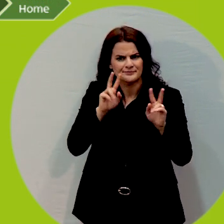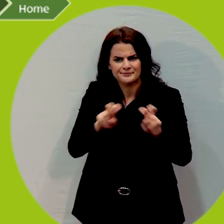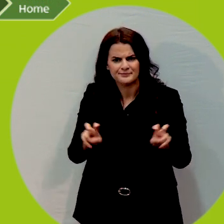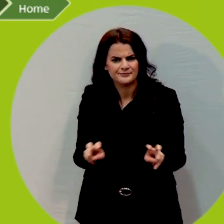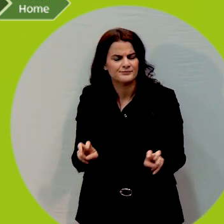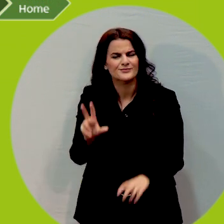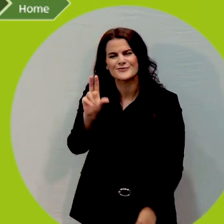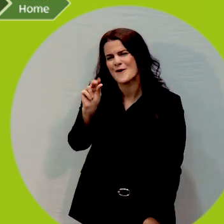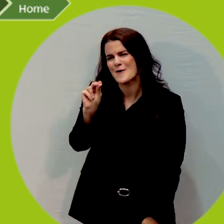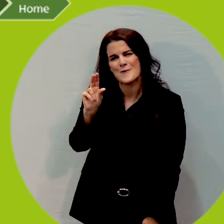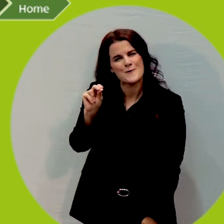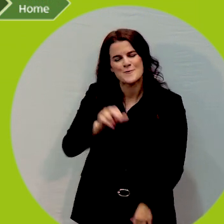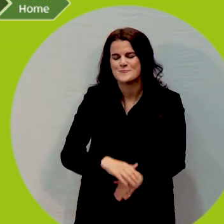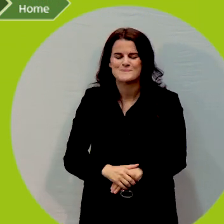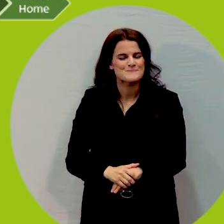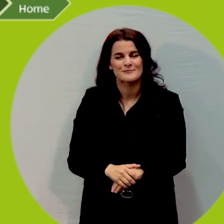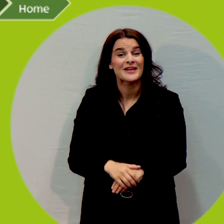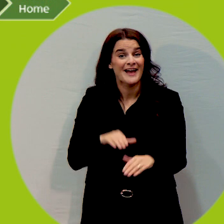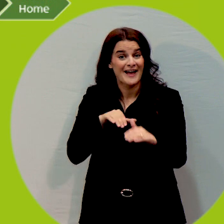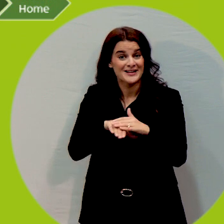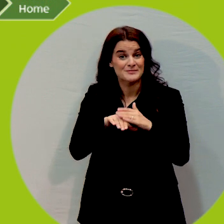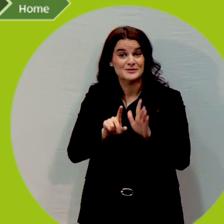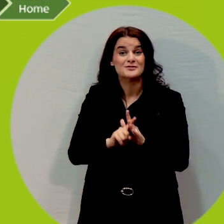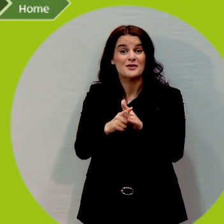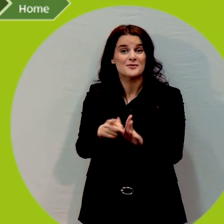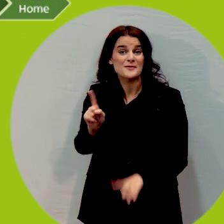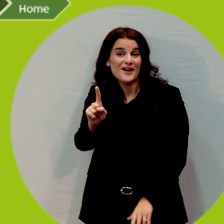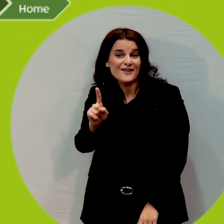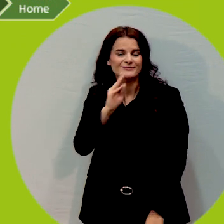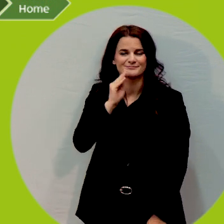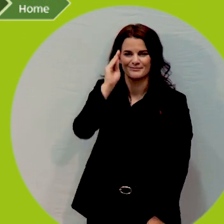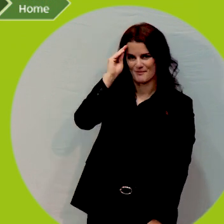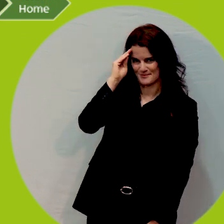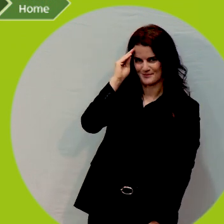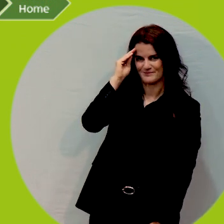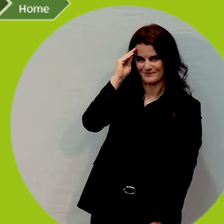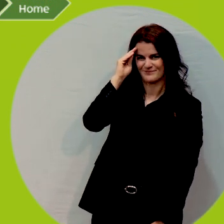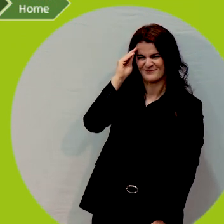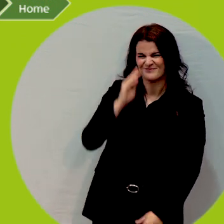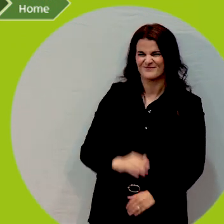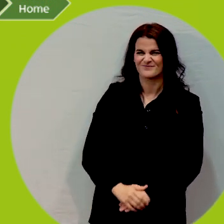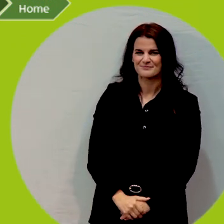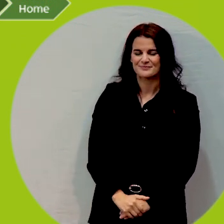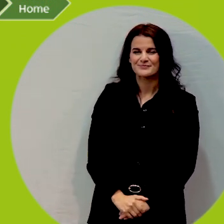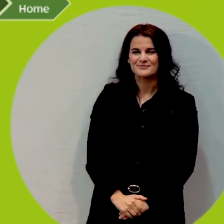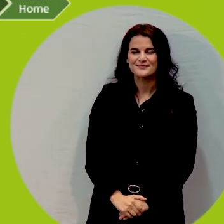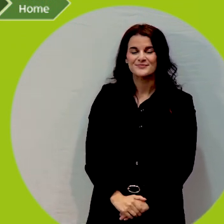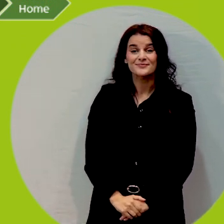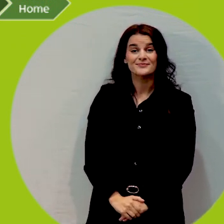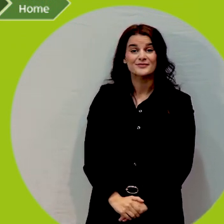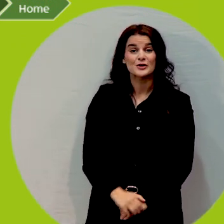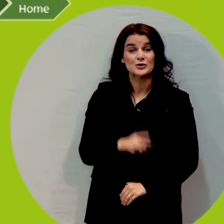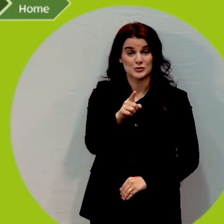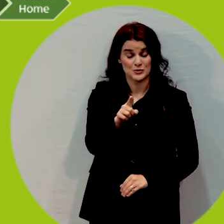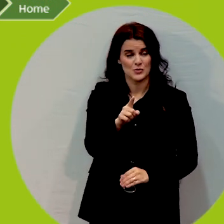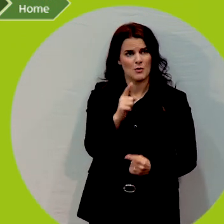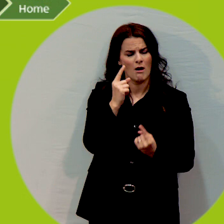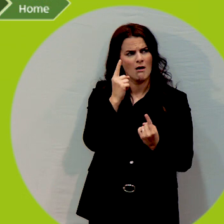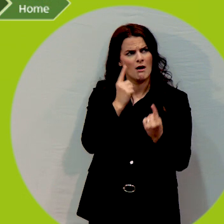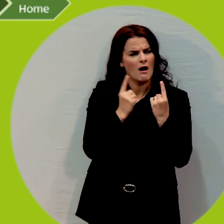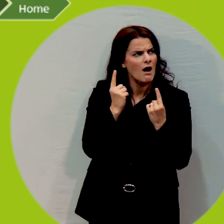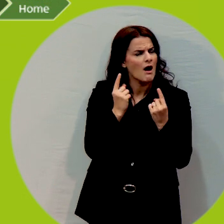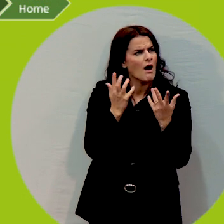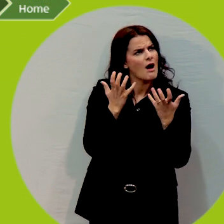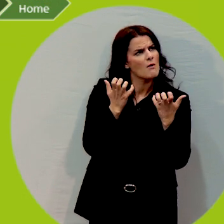Accessibility starts at home. And it starts from when you start considering